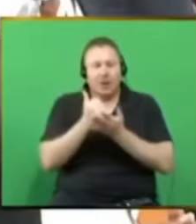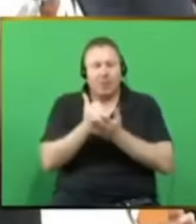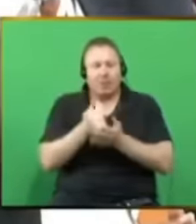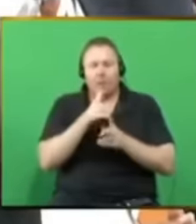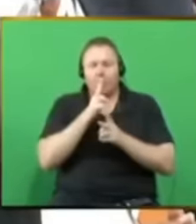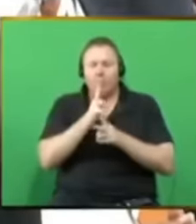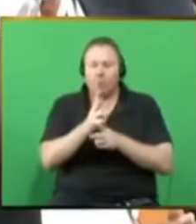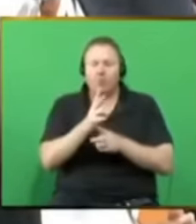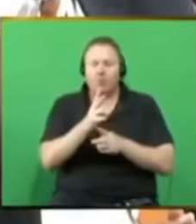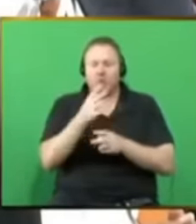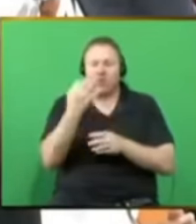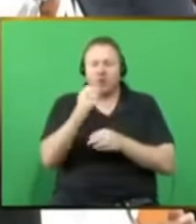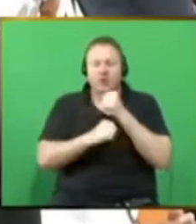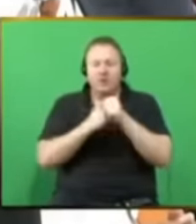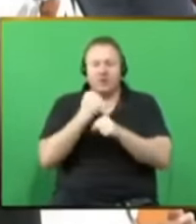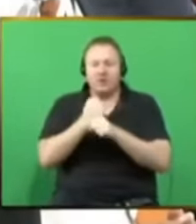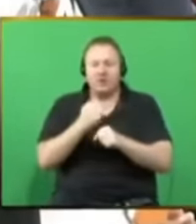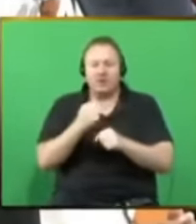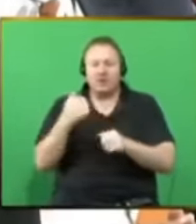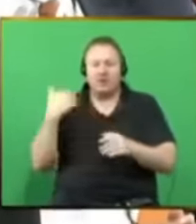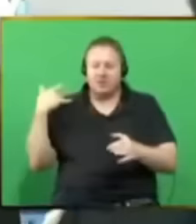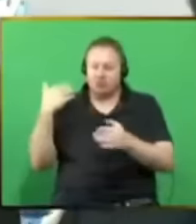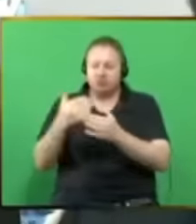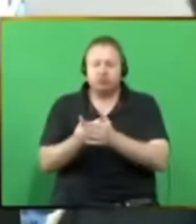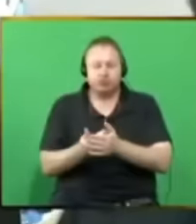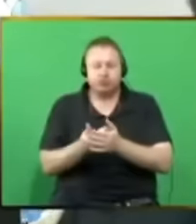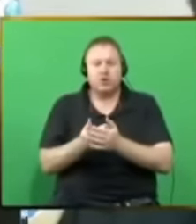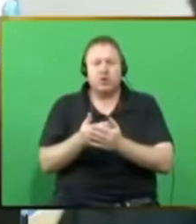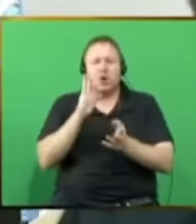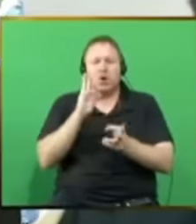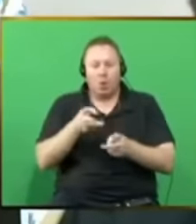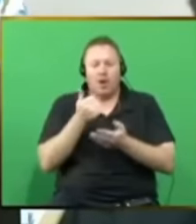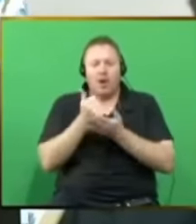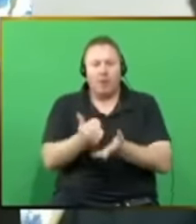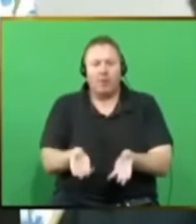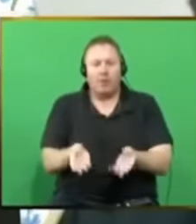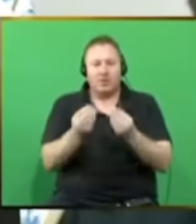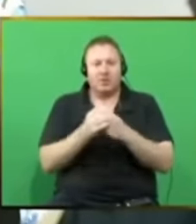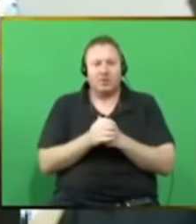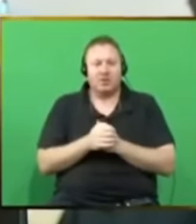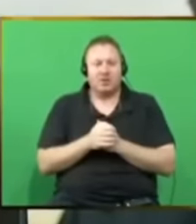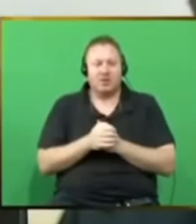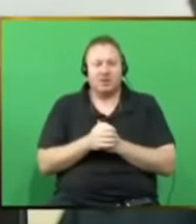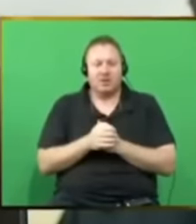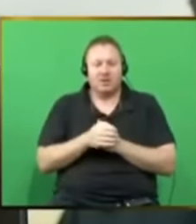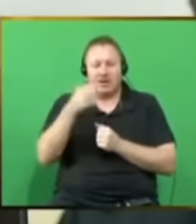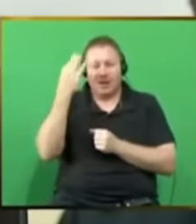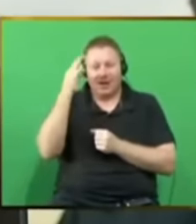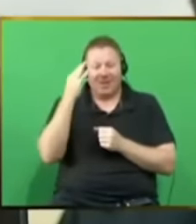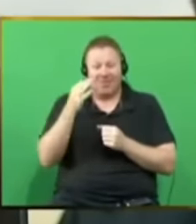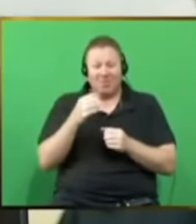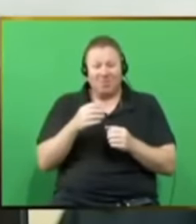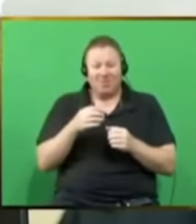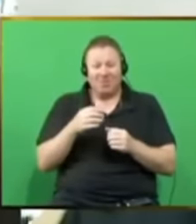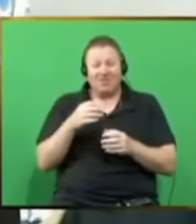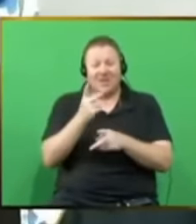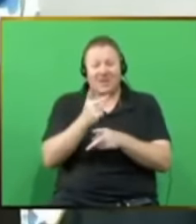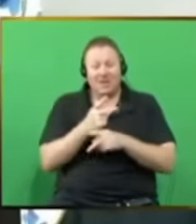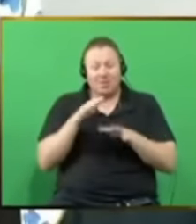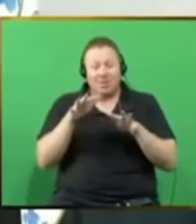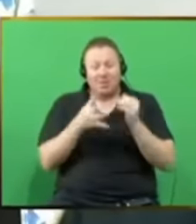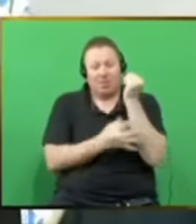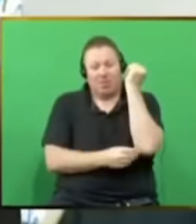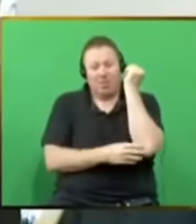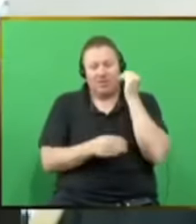Allowing people to languish in poverty has been one of the most spectacular failures of this government. But it doesn't